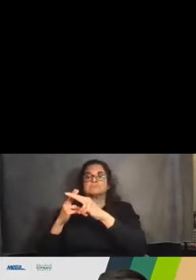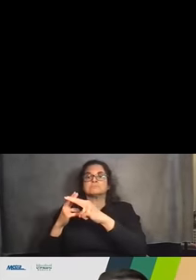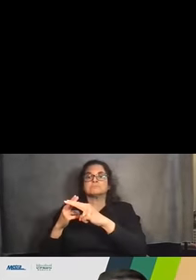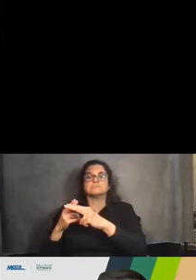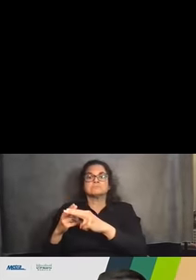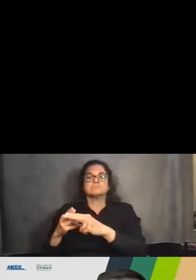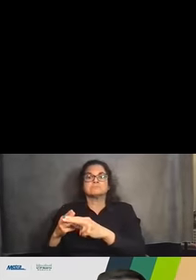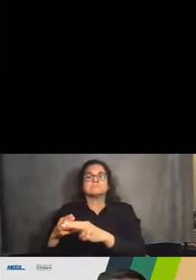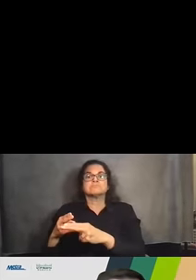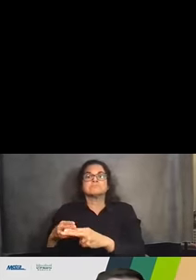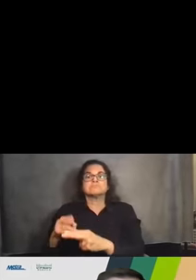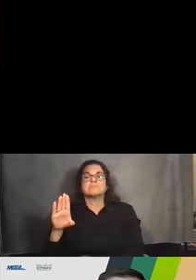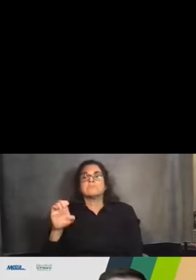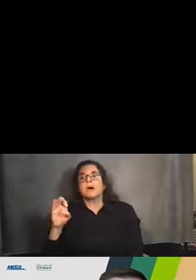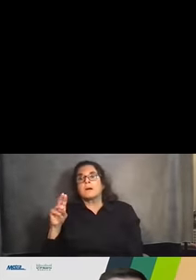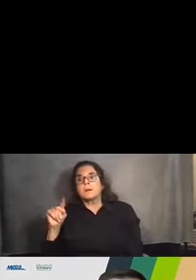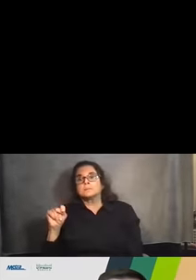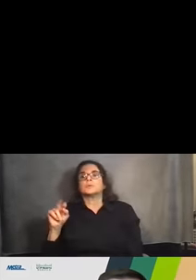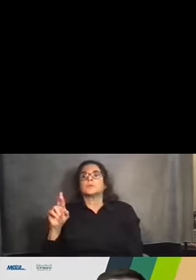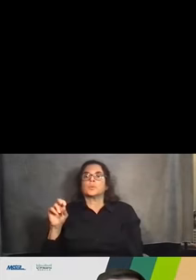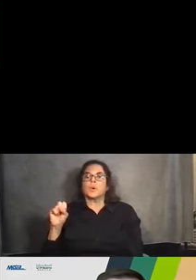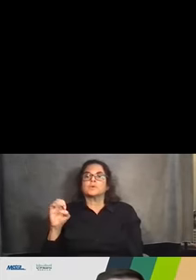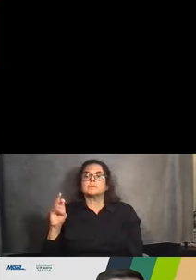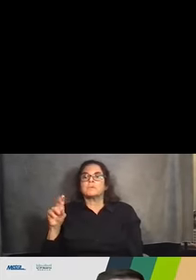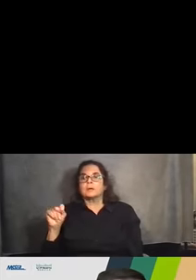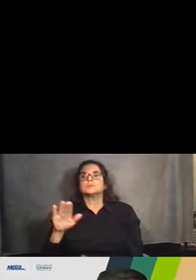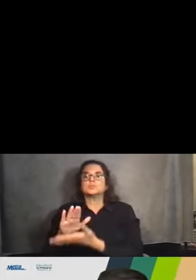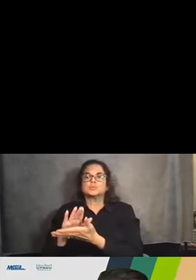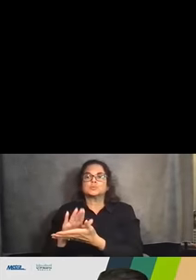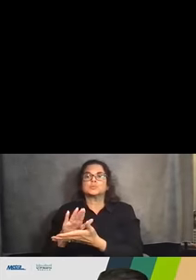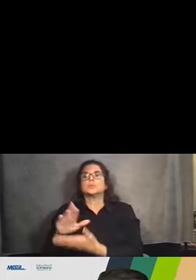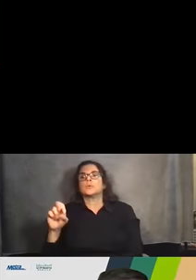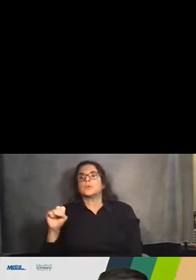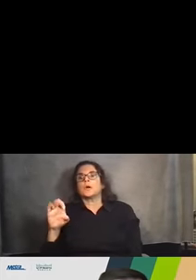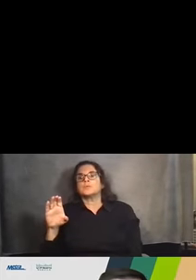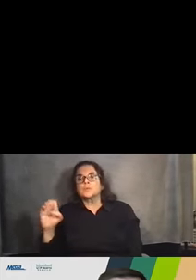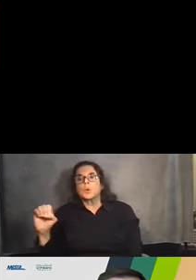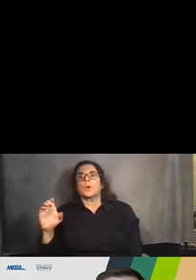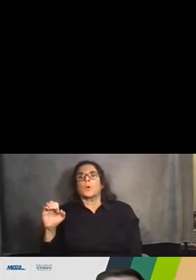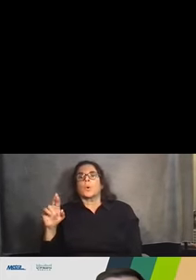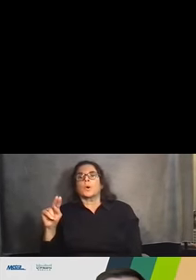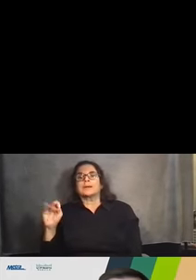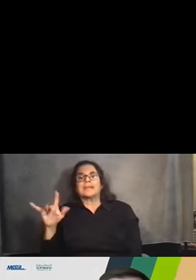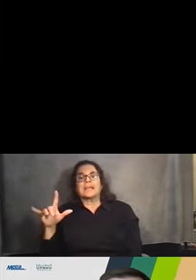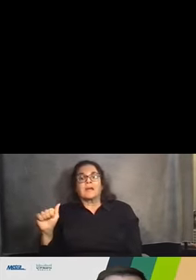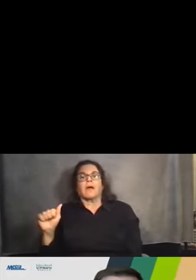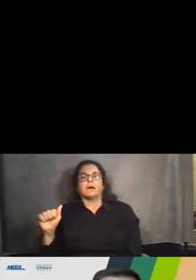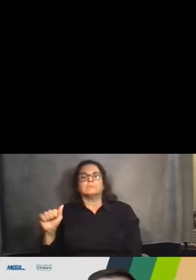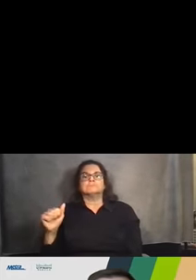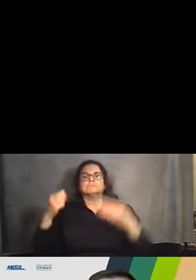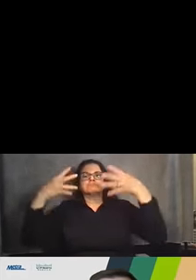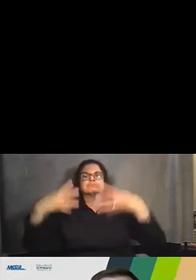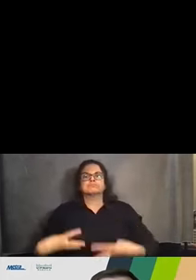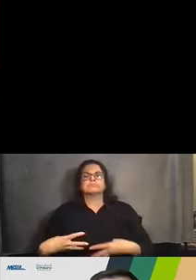Belmont Avenue, Melrose Street, School Street, Roscoe Street, and Cornelia Street. So, I'm guessing many of you that are here on